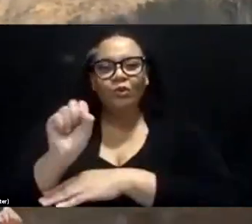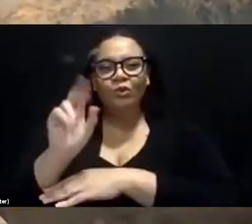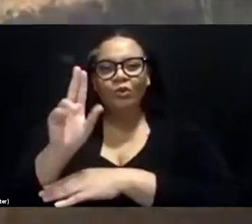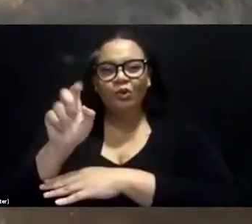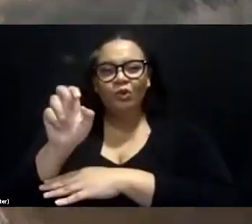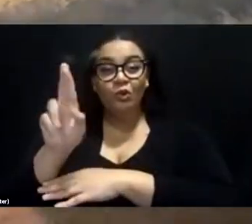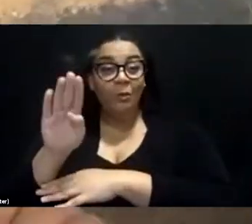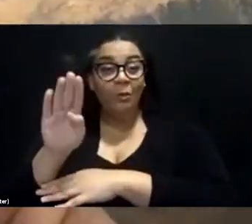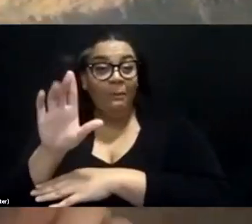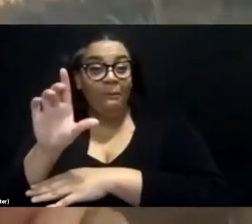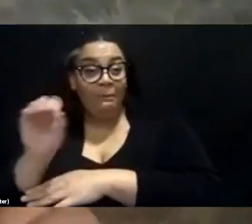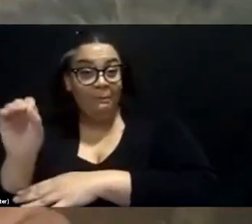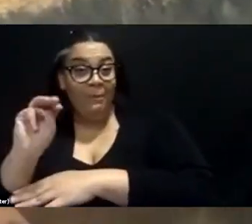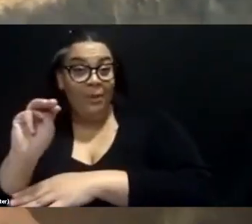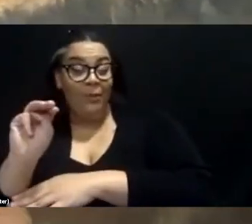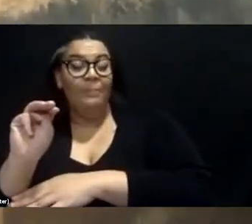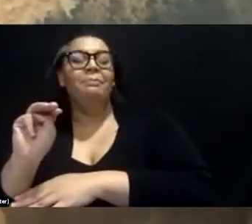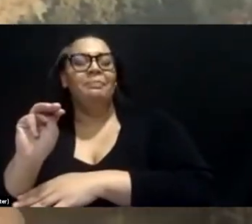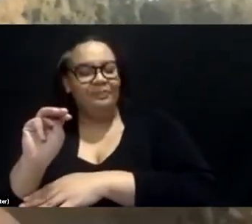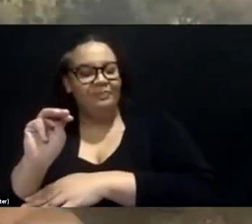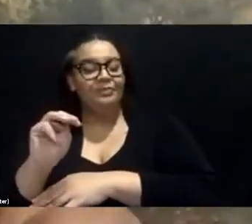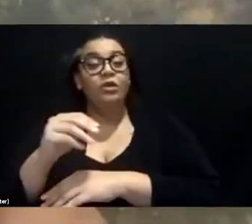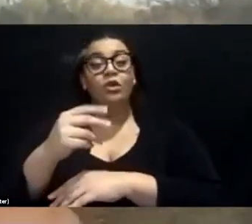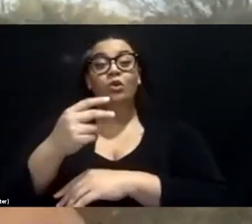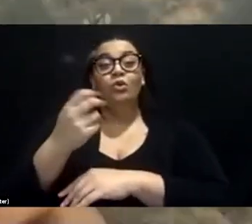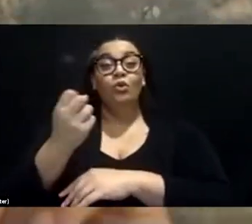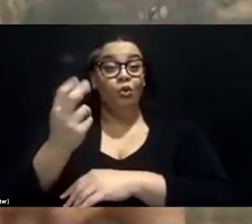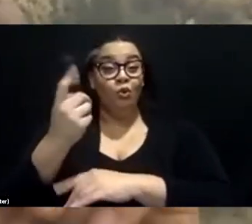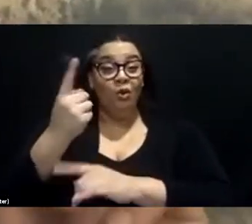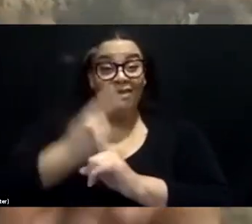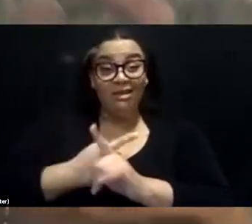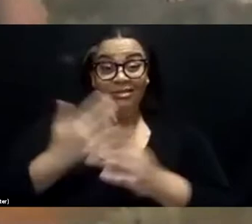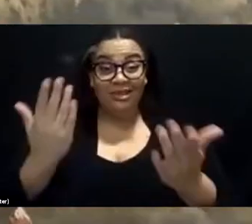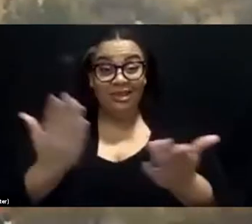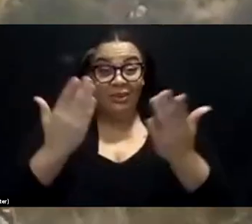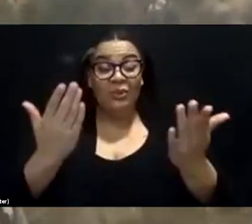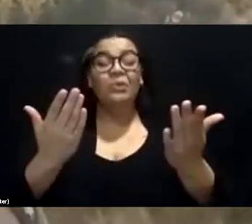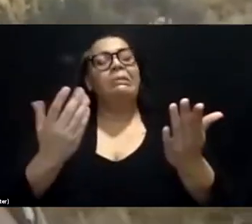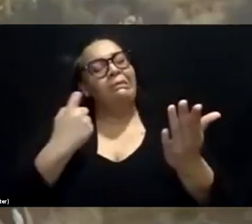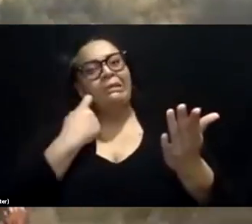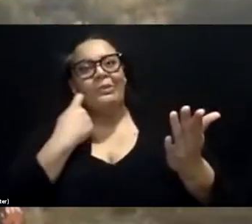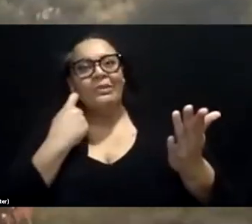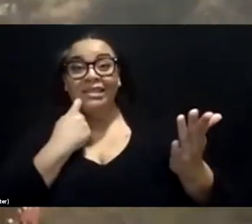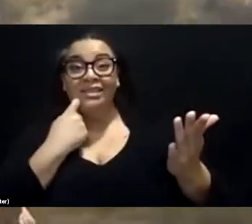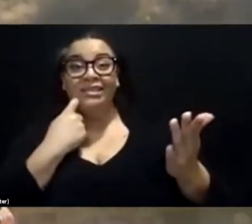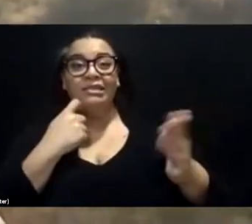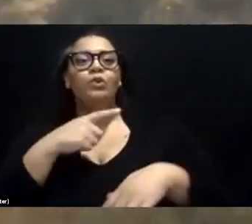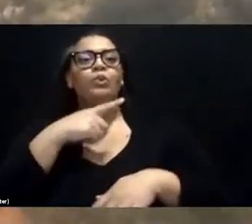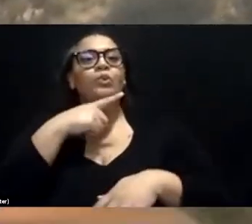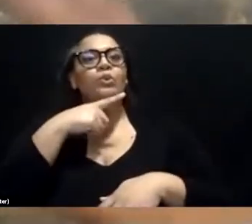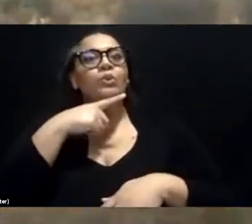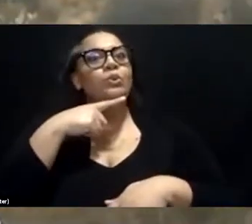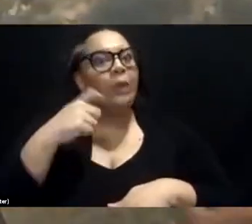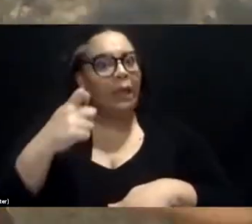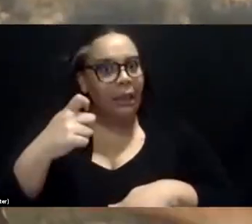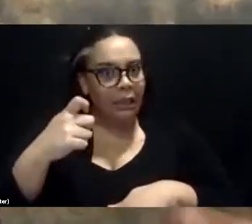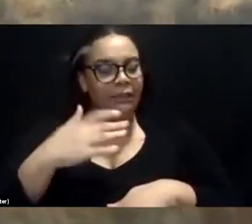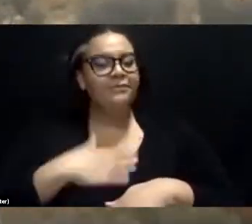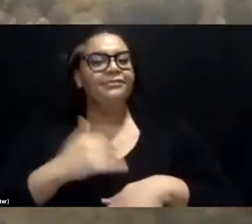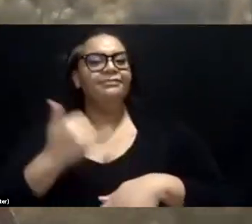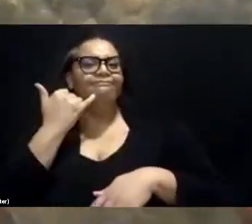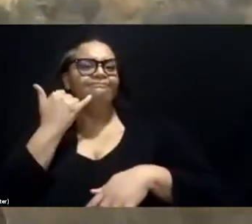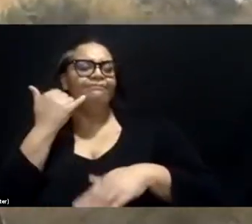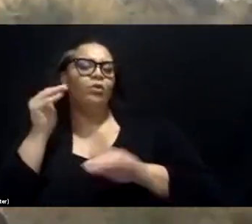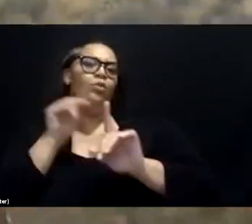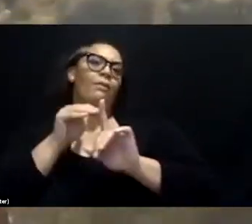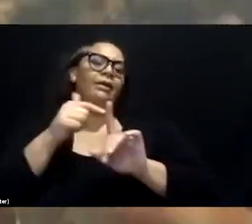12 months have been very dry here. So my phone kind of reminds me of a picture that